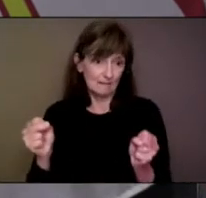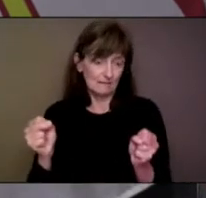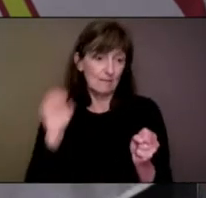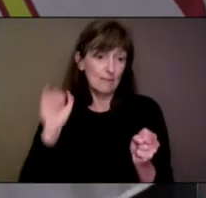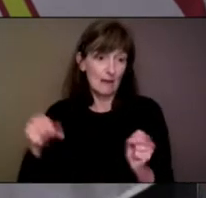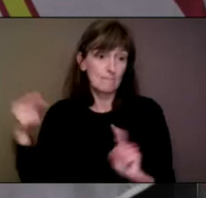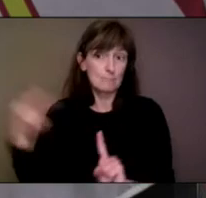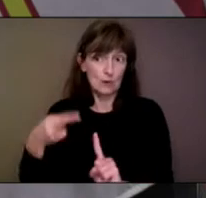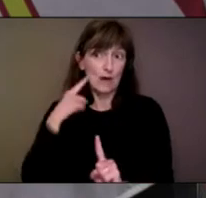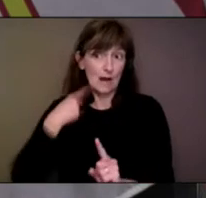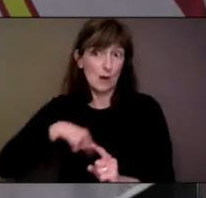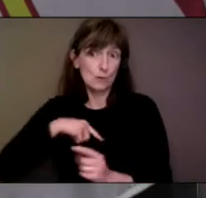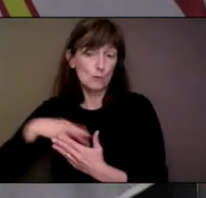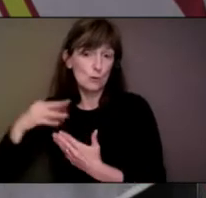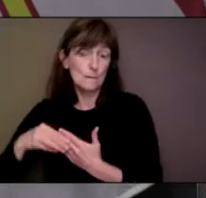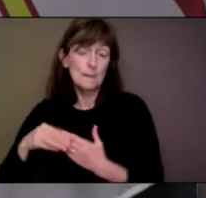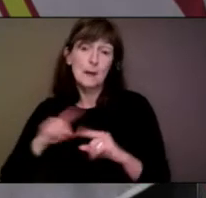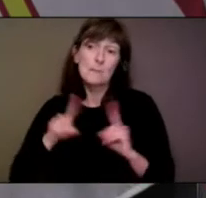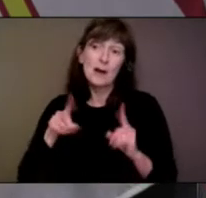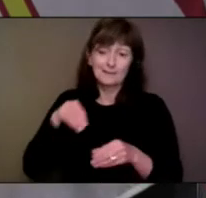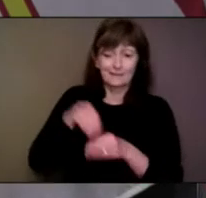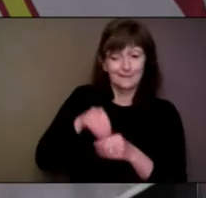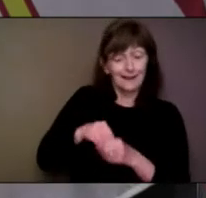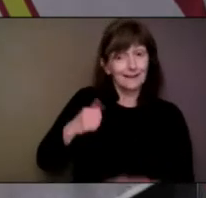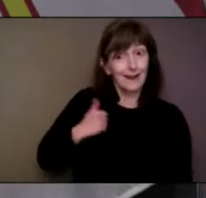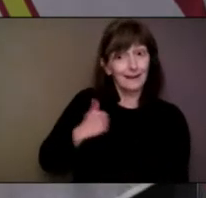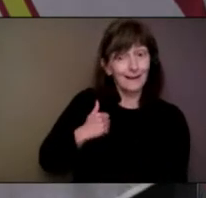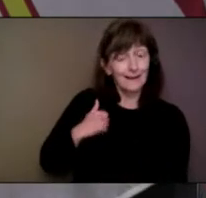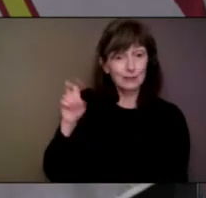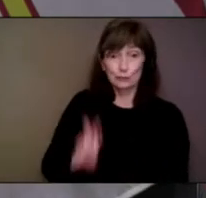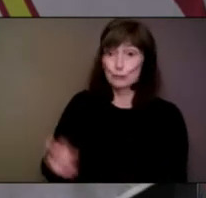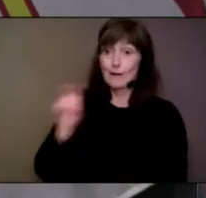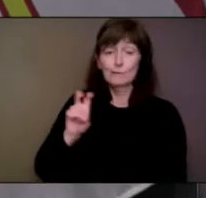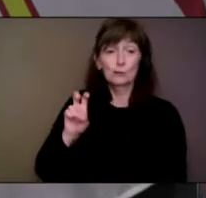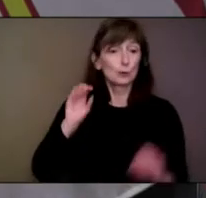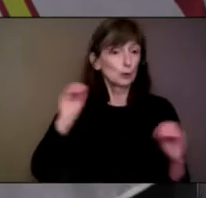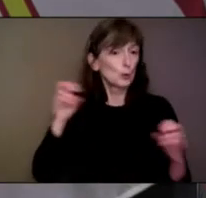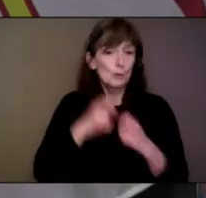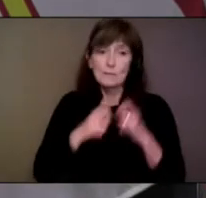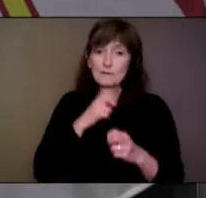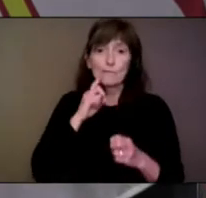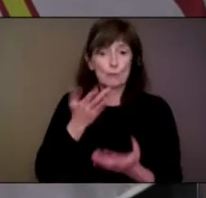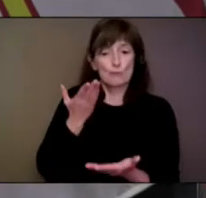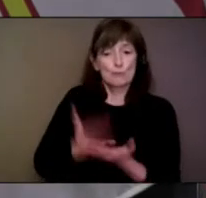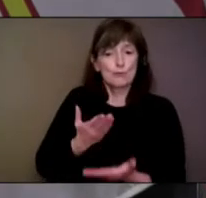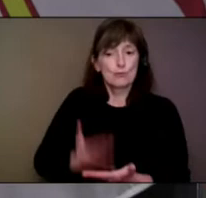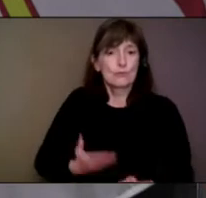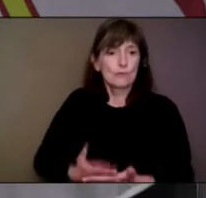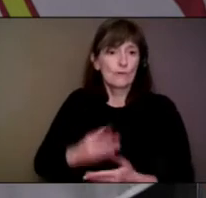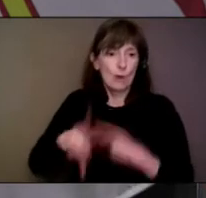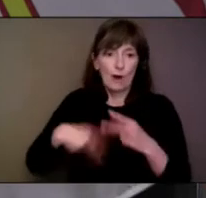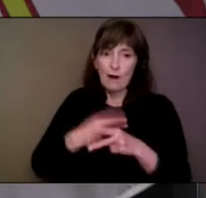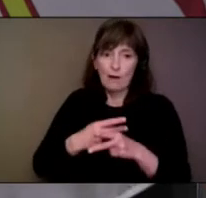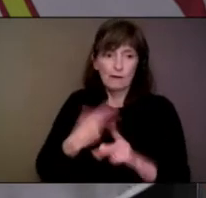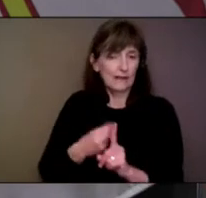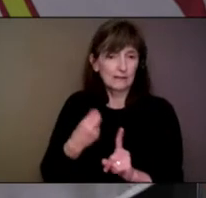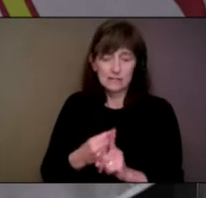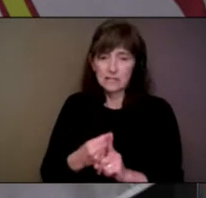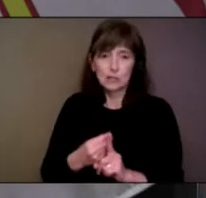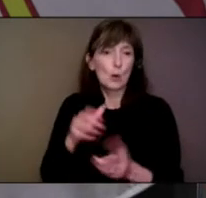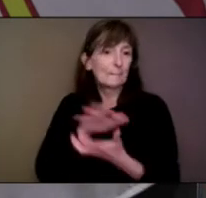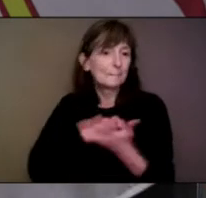will say is that travel anywhere within Canada, this won't be an issue. Mixed vaccine doses are